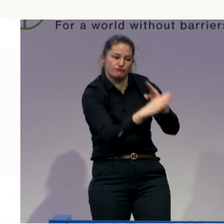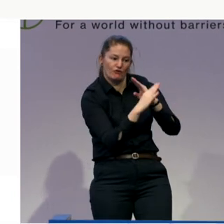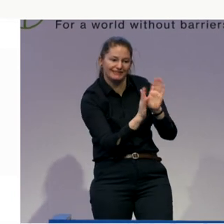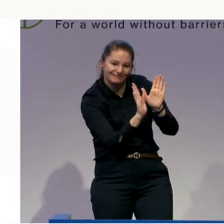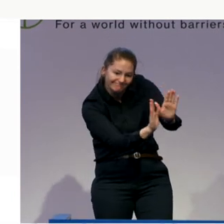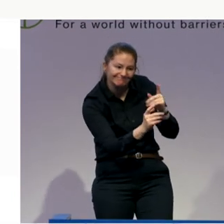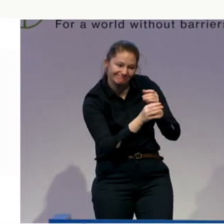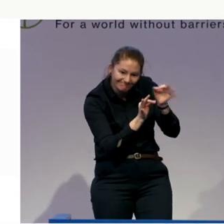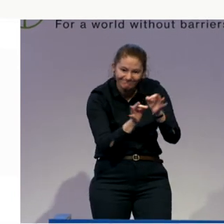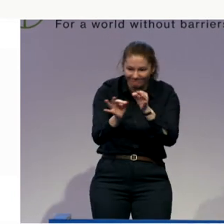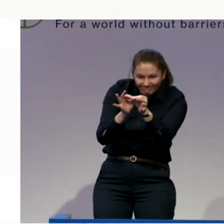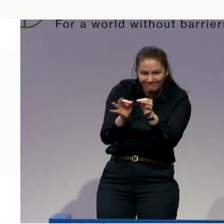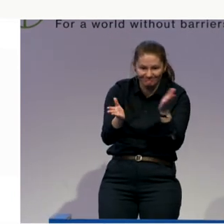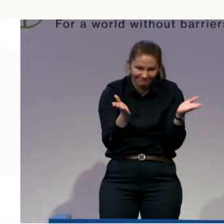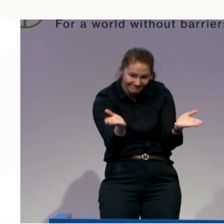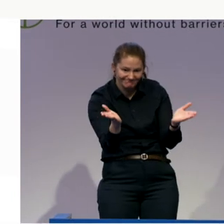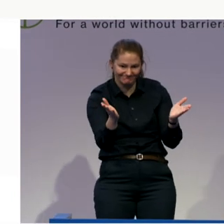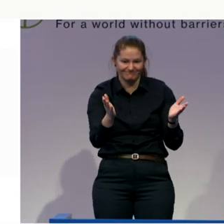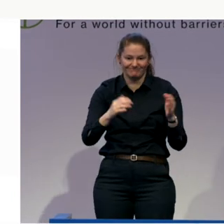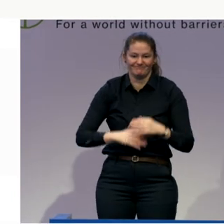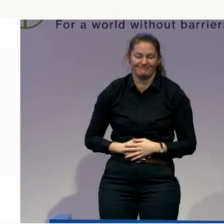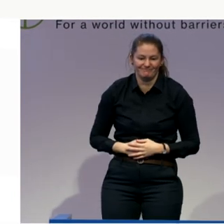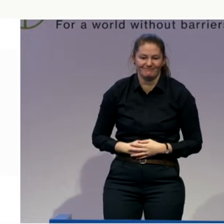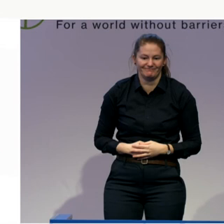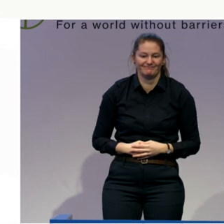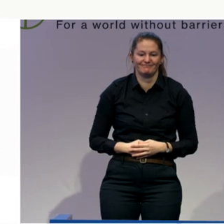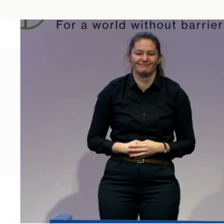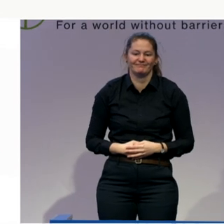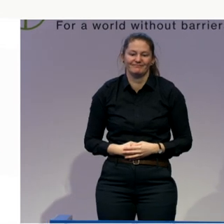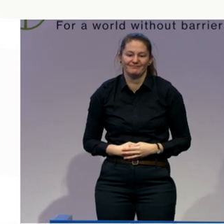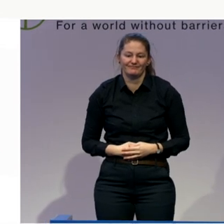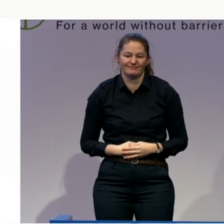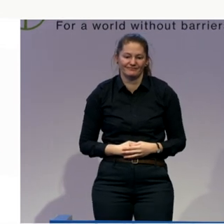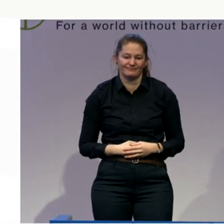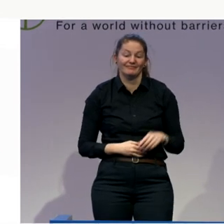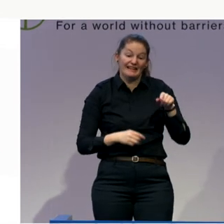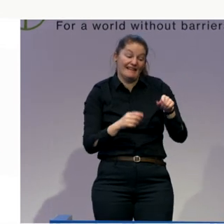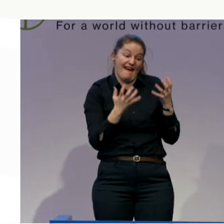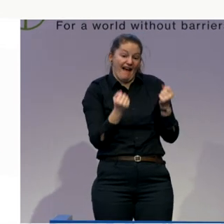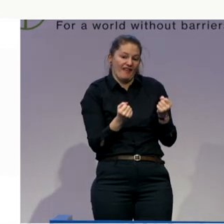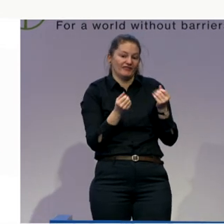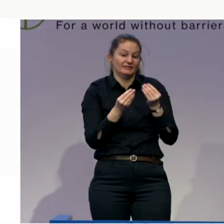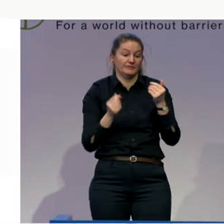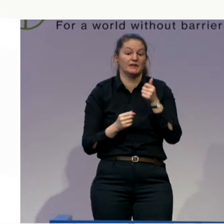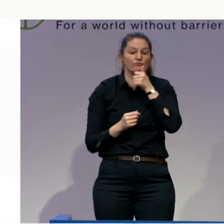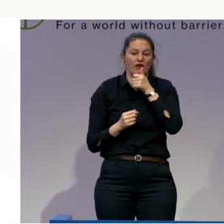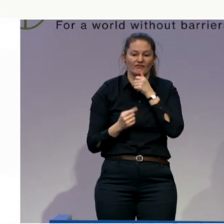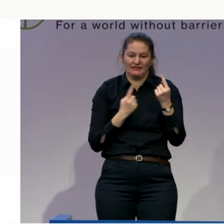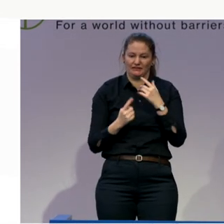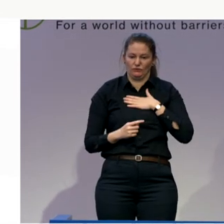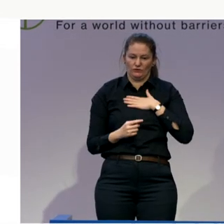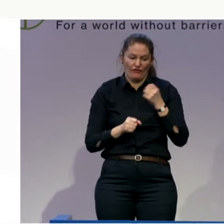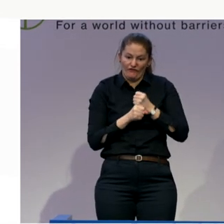together. We are in very intimate, private settings. My home is your workspace. That's very odd.